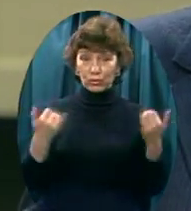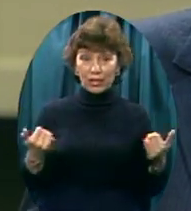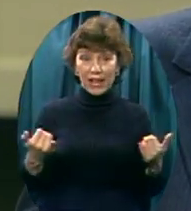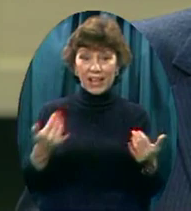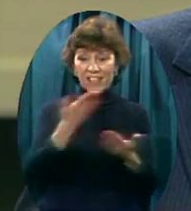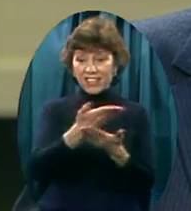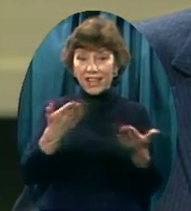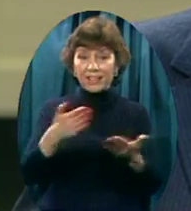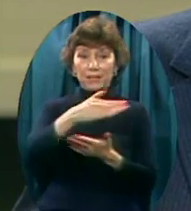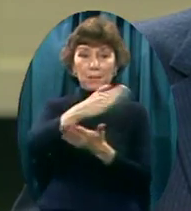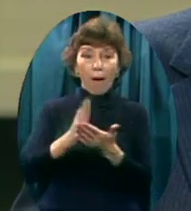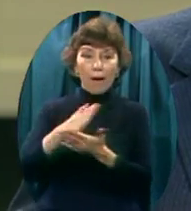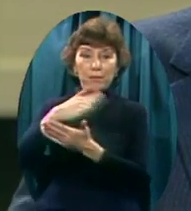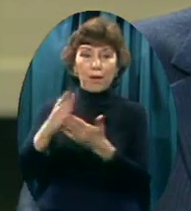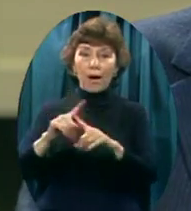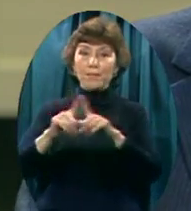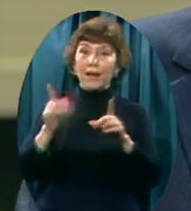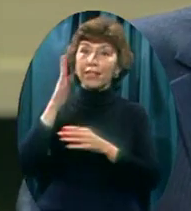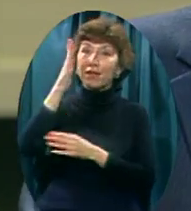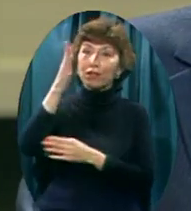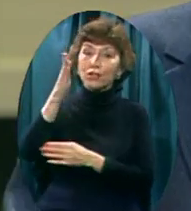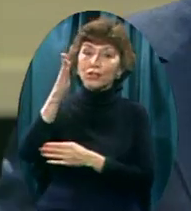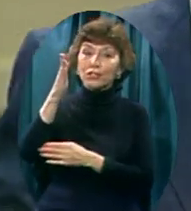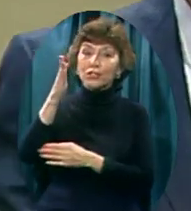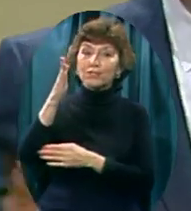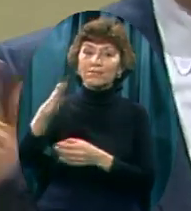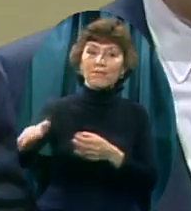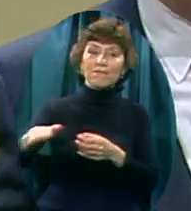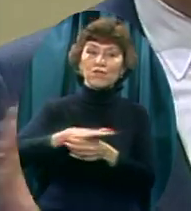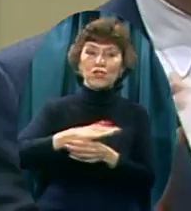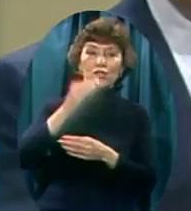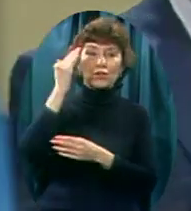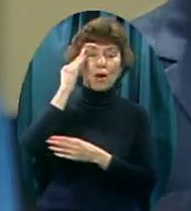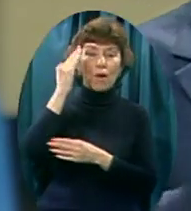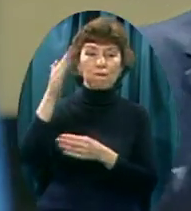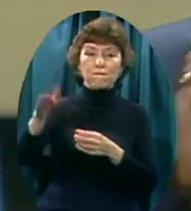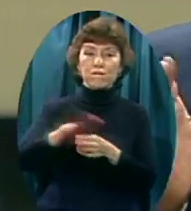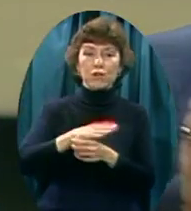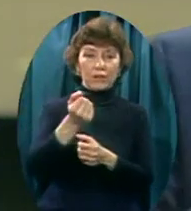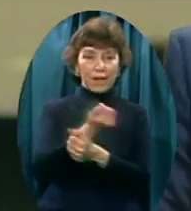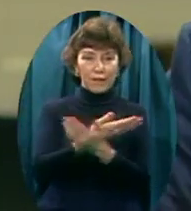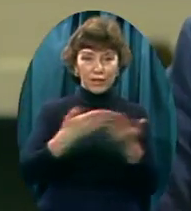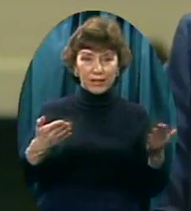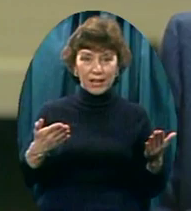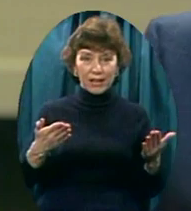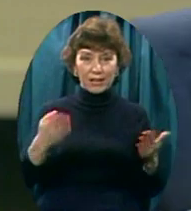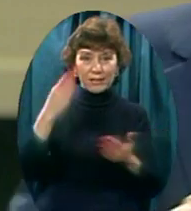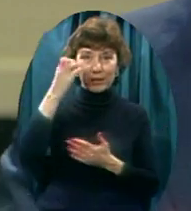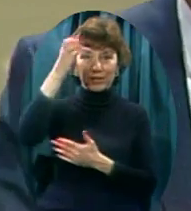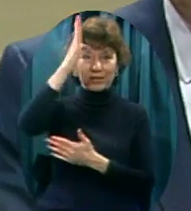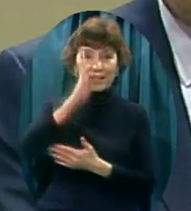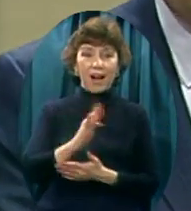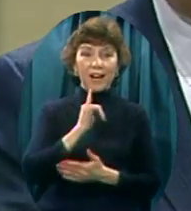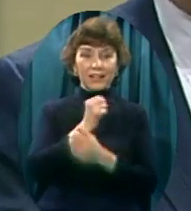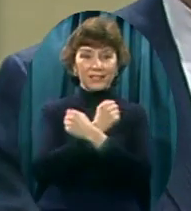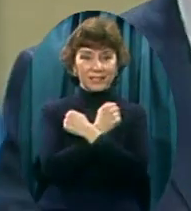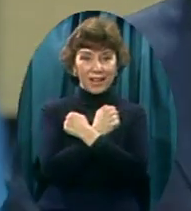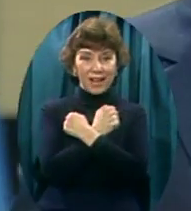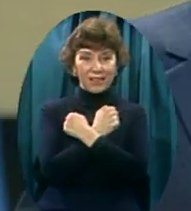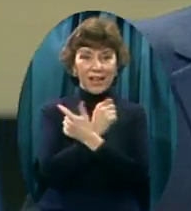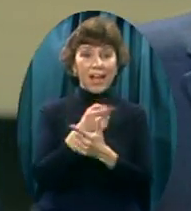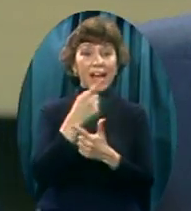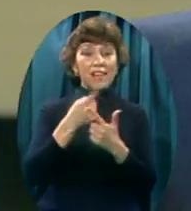Love is complete Because God is love And then unlike The gifts in chapters 12 And 14 of 1 Corinthians Love is supreme